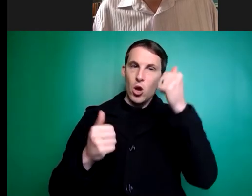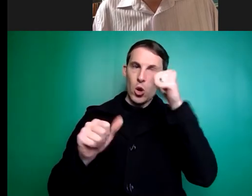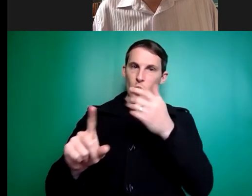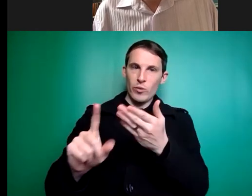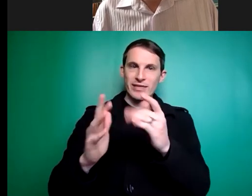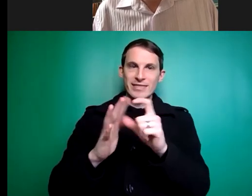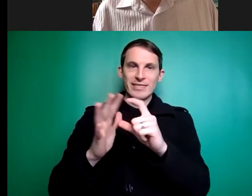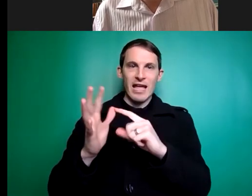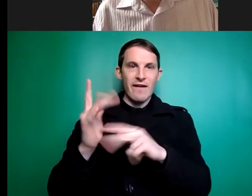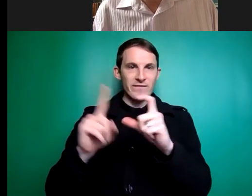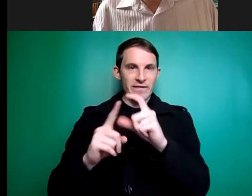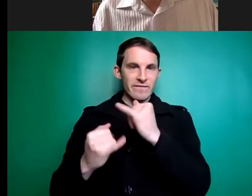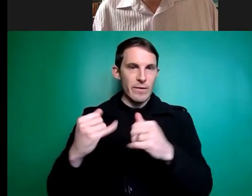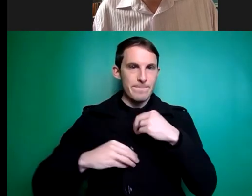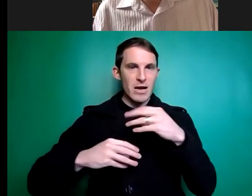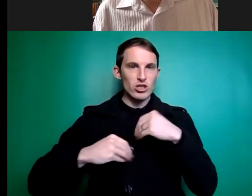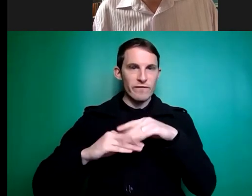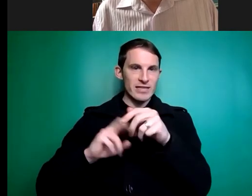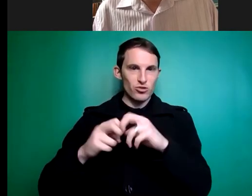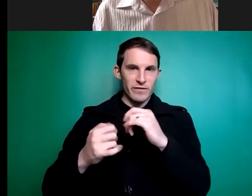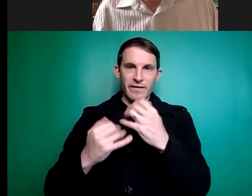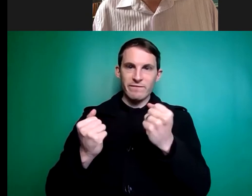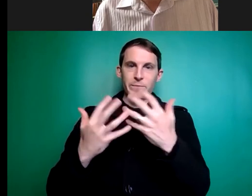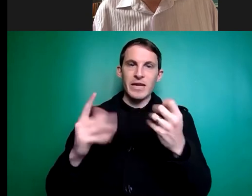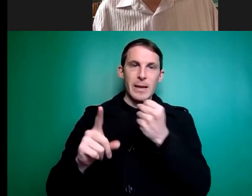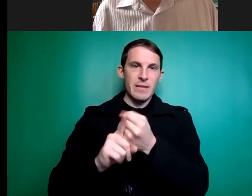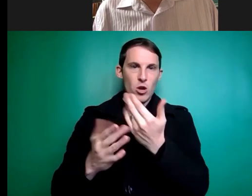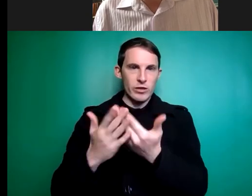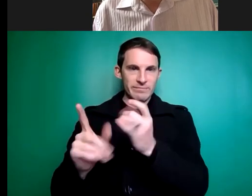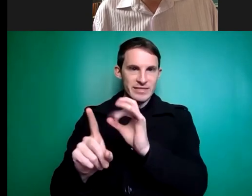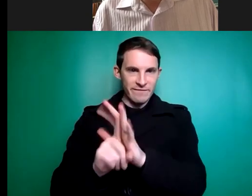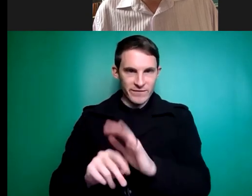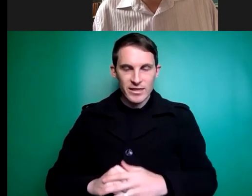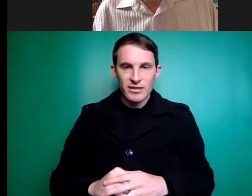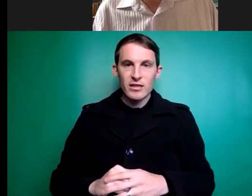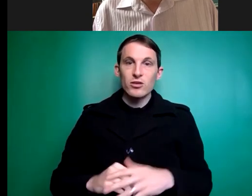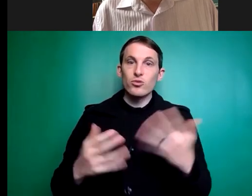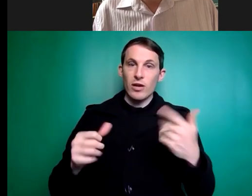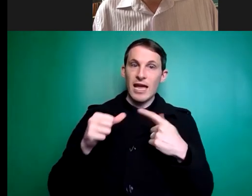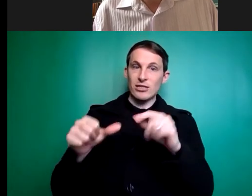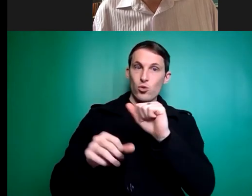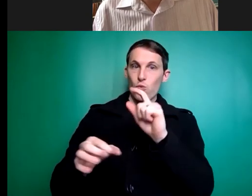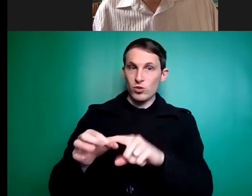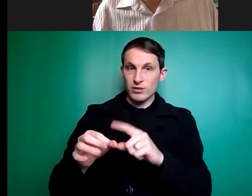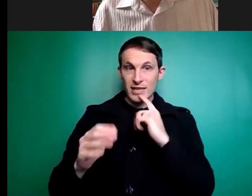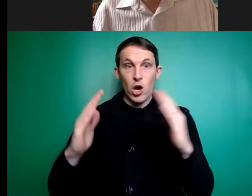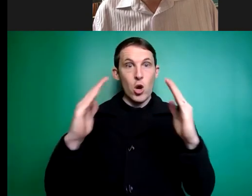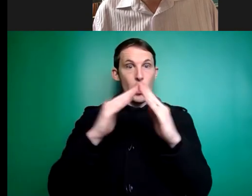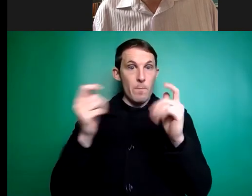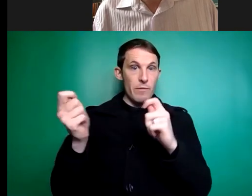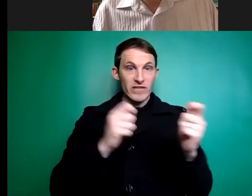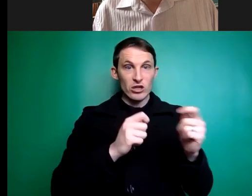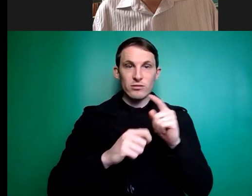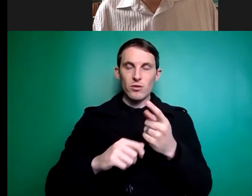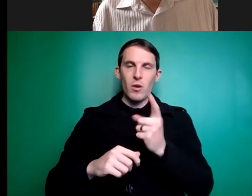very passionate about this issue because he's very heavily impacted by it and the answer to your question david is home modifications are